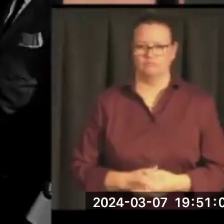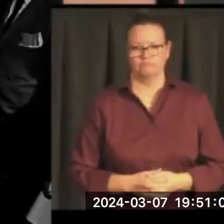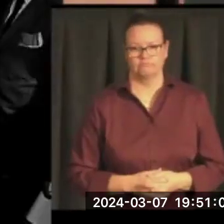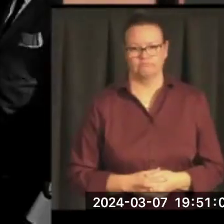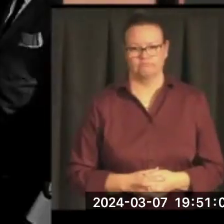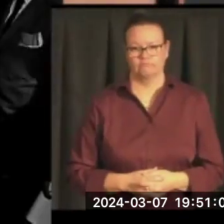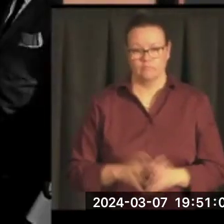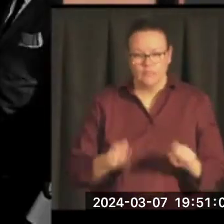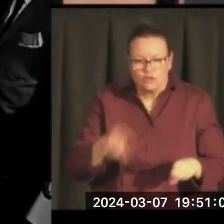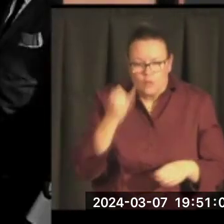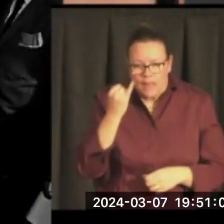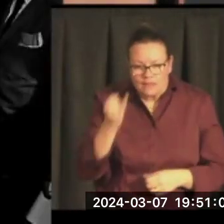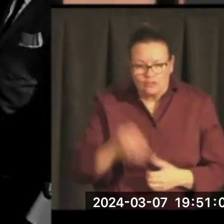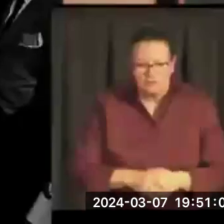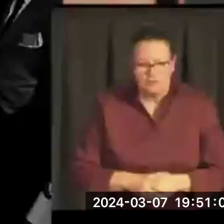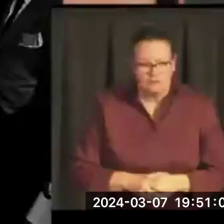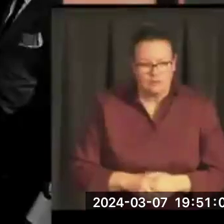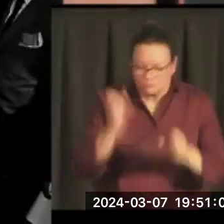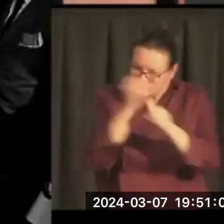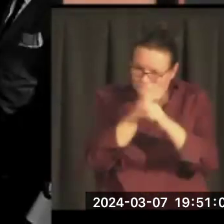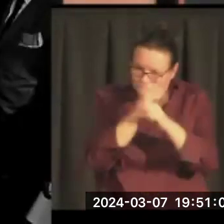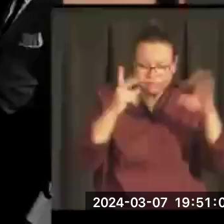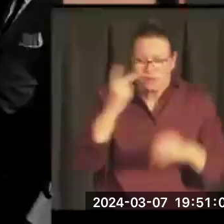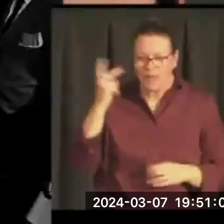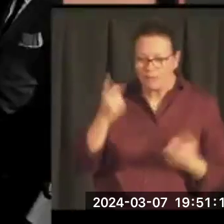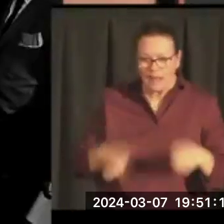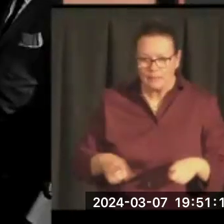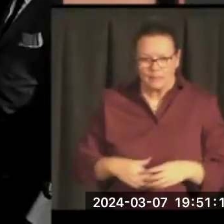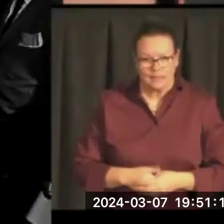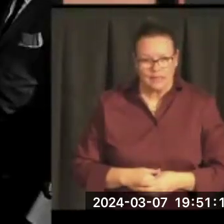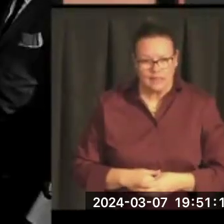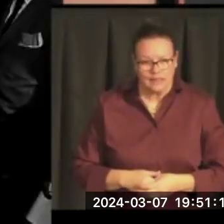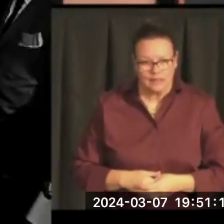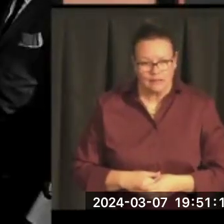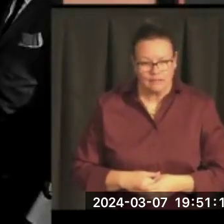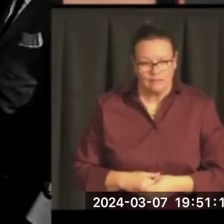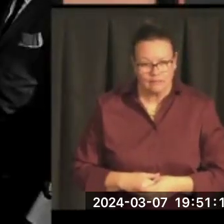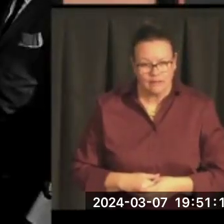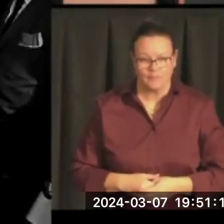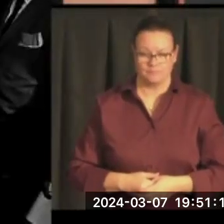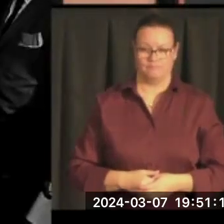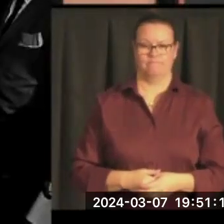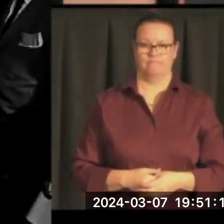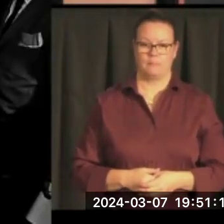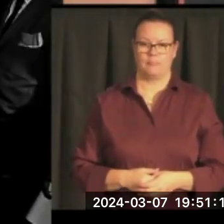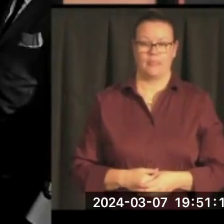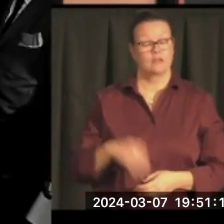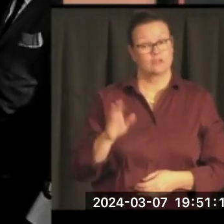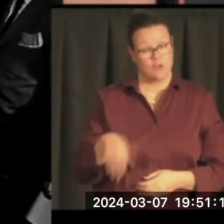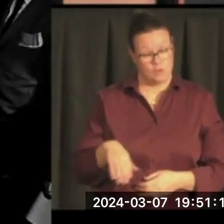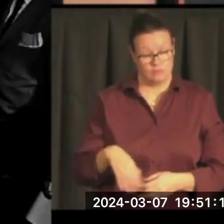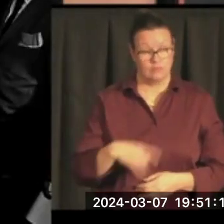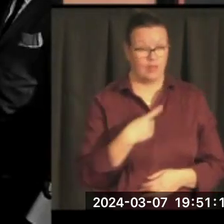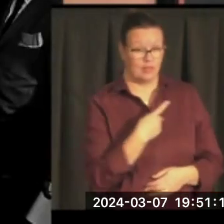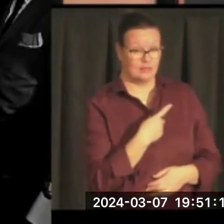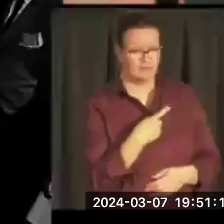I mean, can you imagine that happening? And that's why, in the other legislation, you will not see Mike Mansfield standing